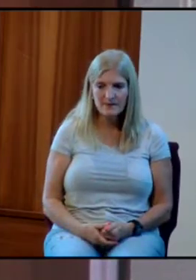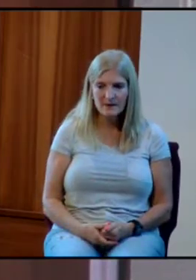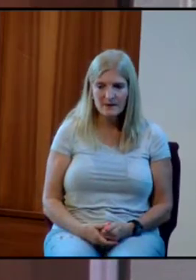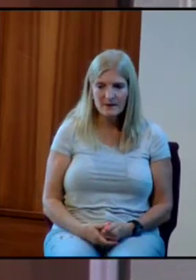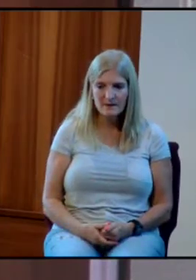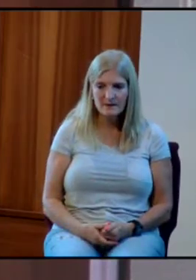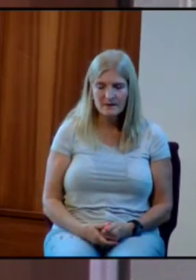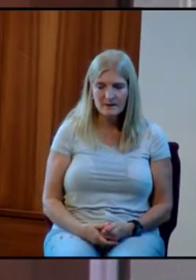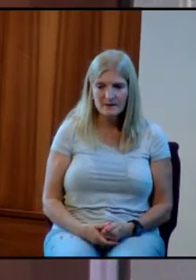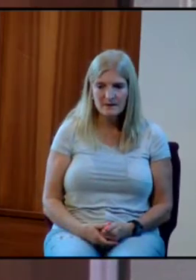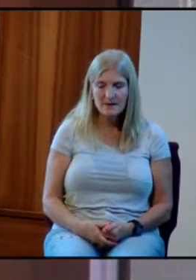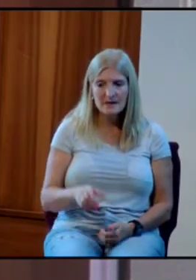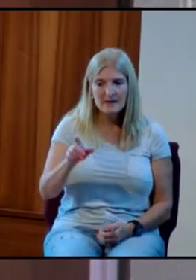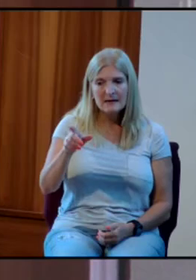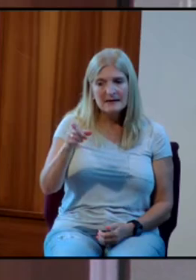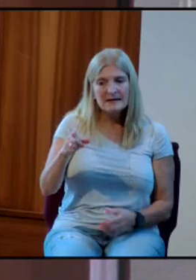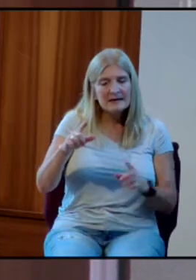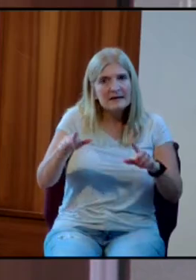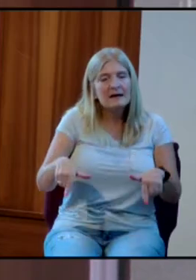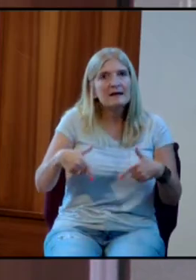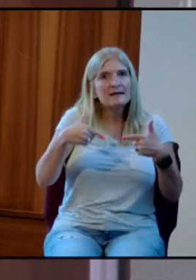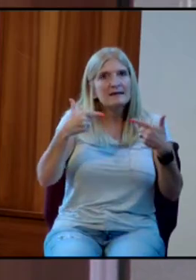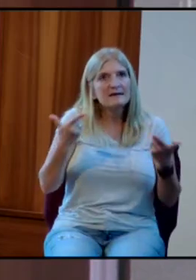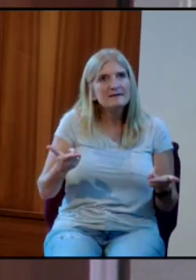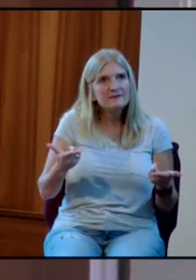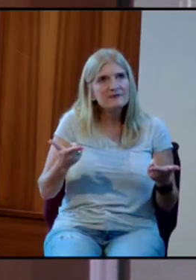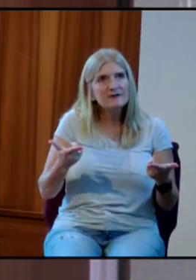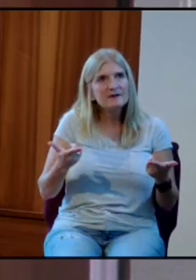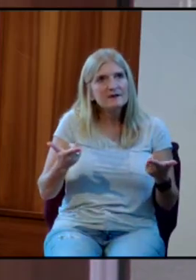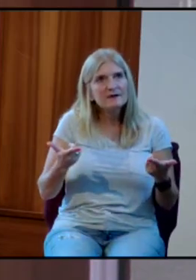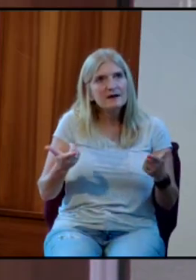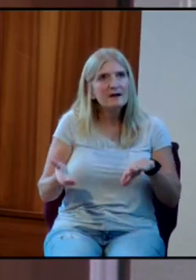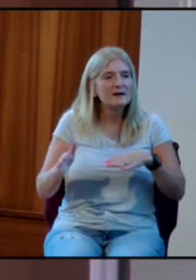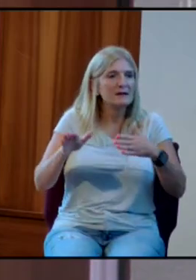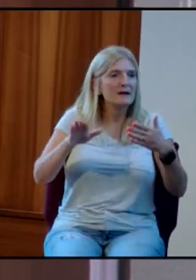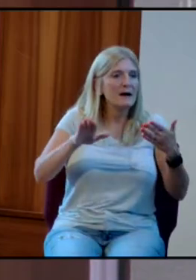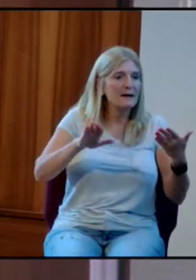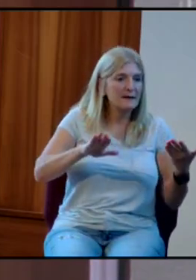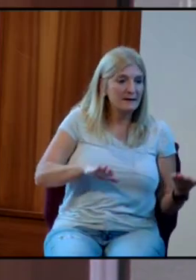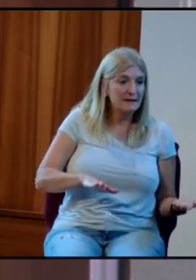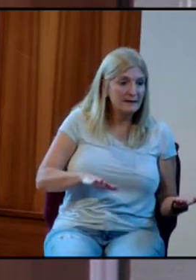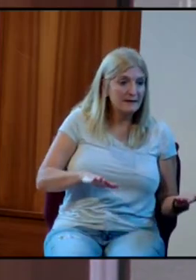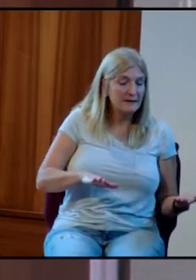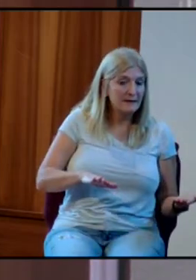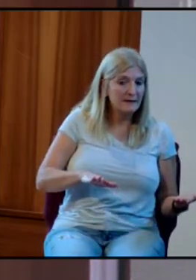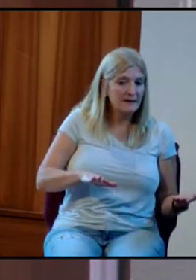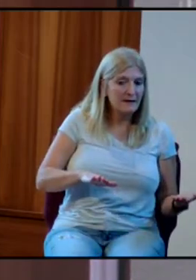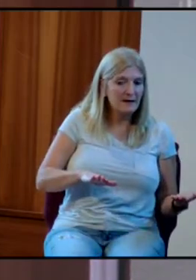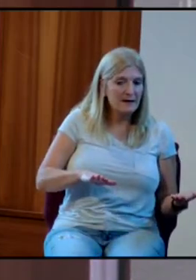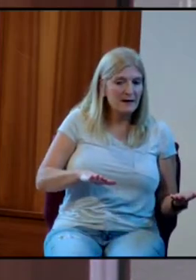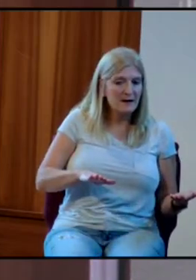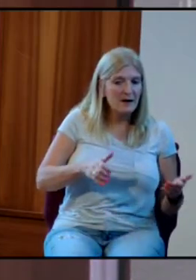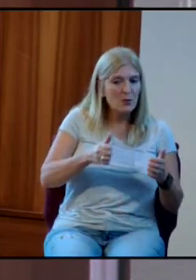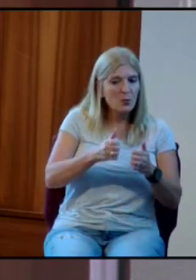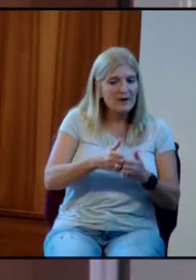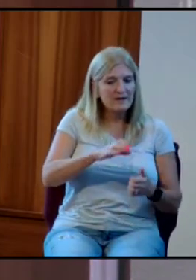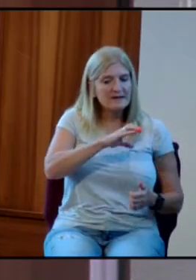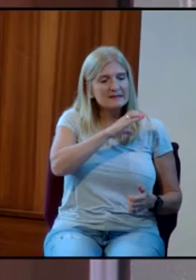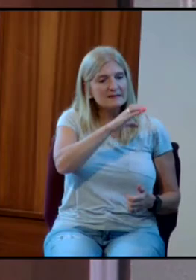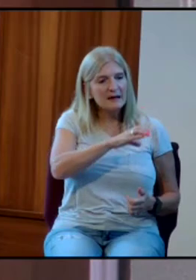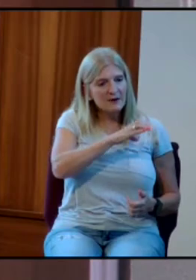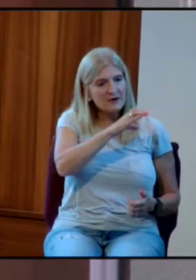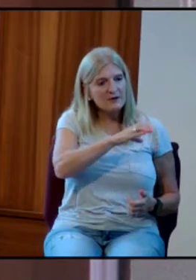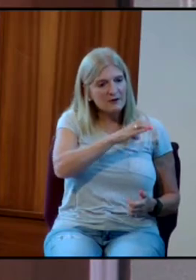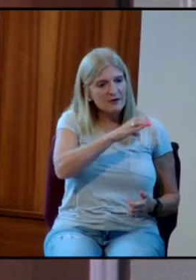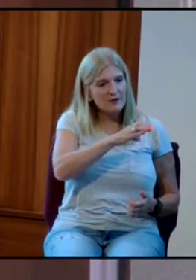He lived and died by character commitments that he had made.